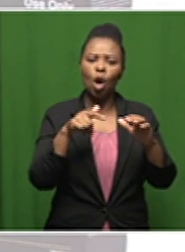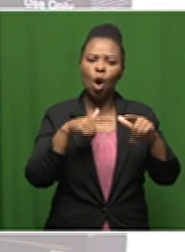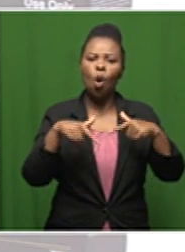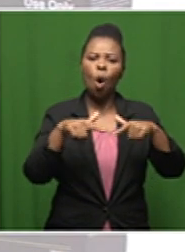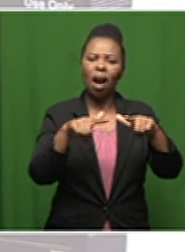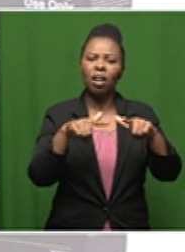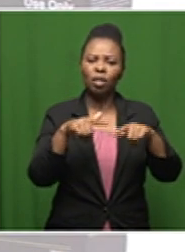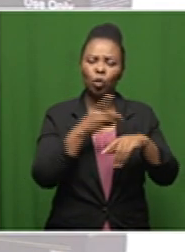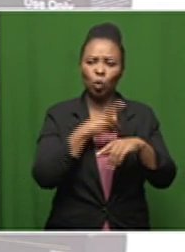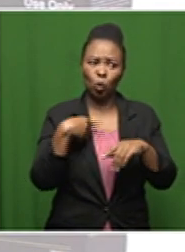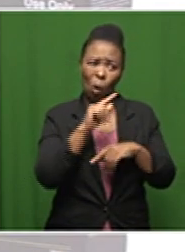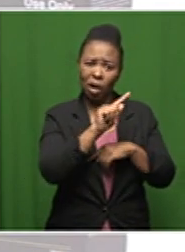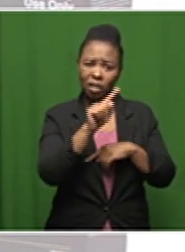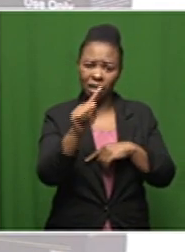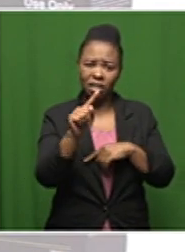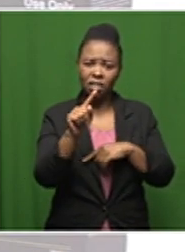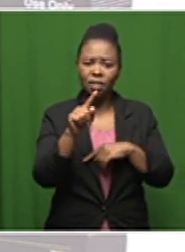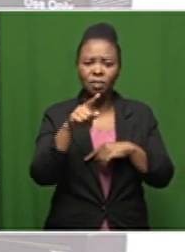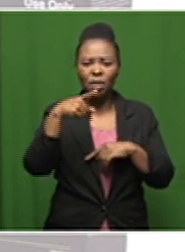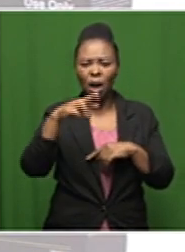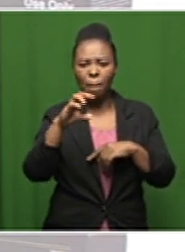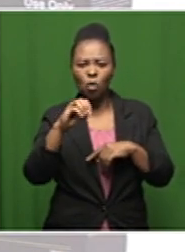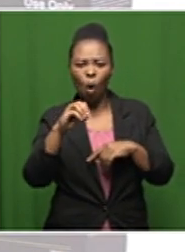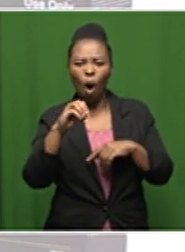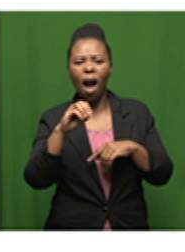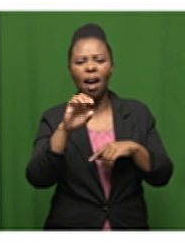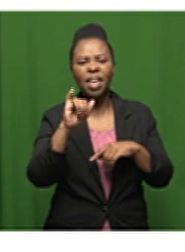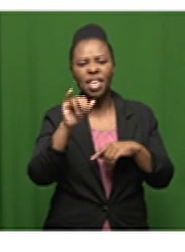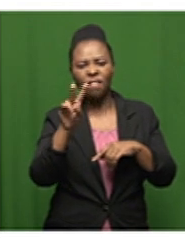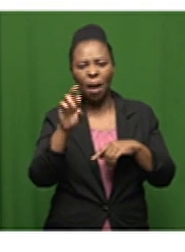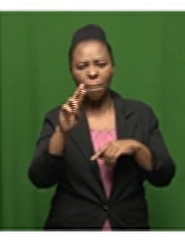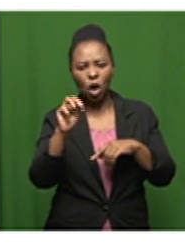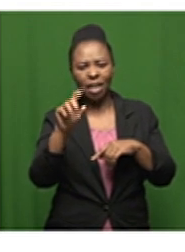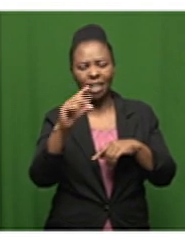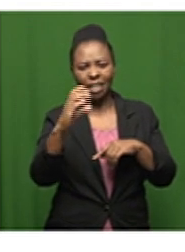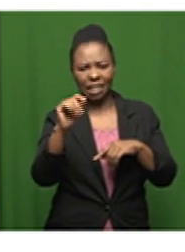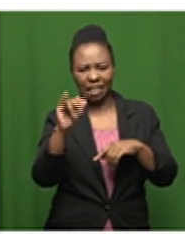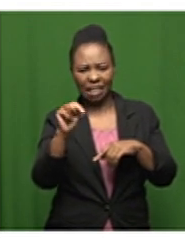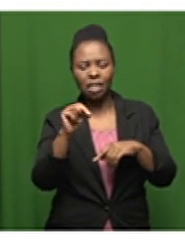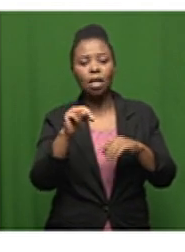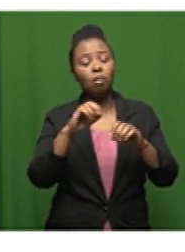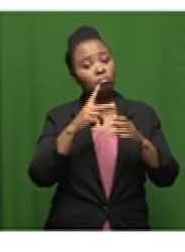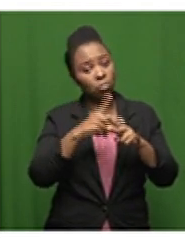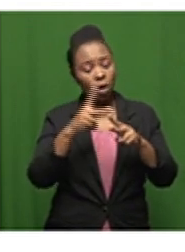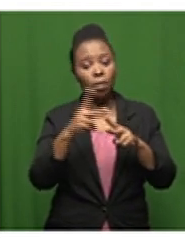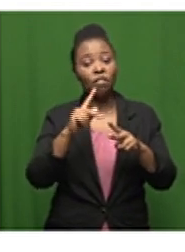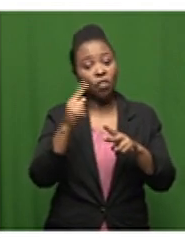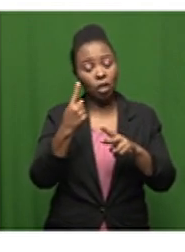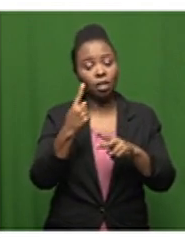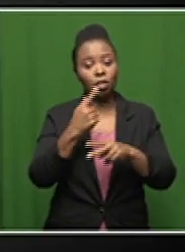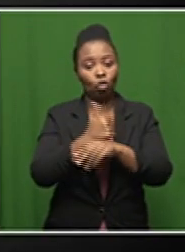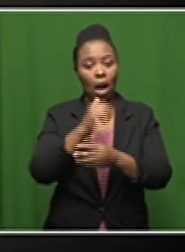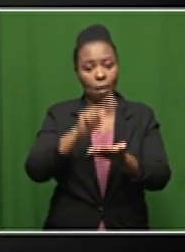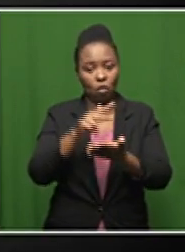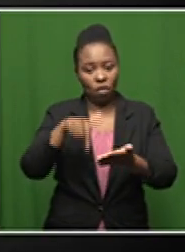doctors that are pro ivermectin says it's prepared to work with the authorities to get the drug approved in the country